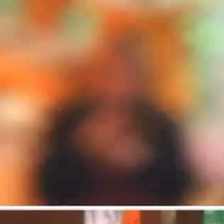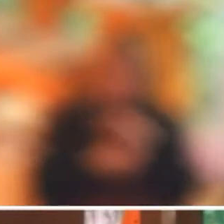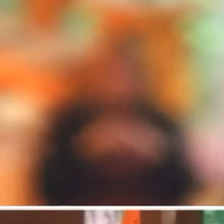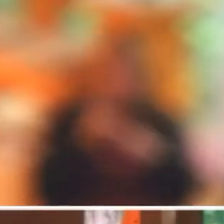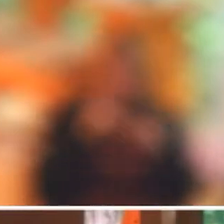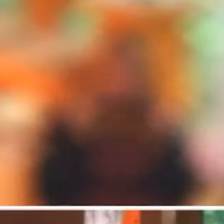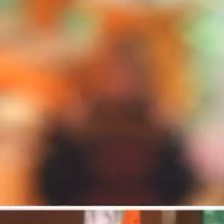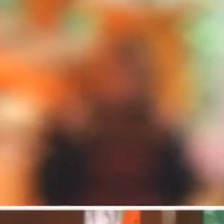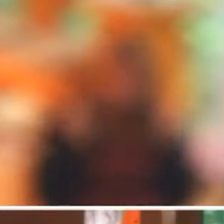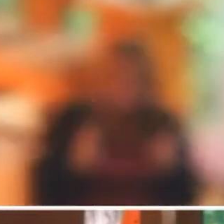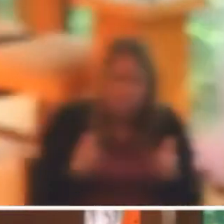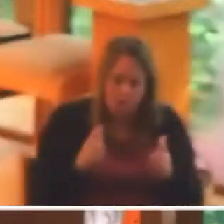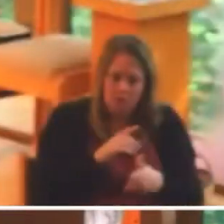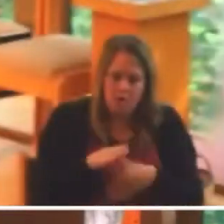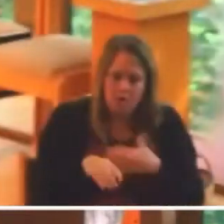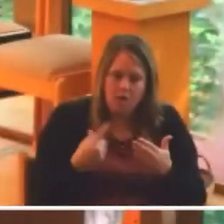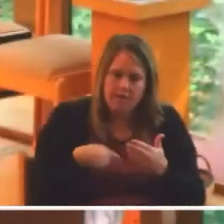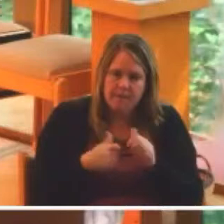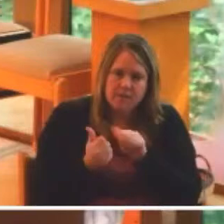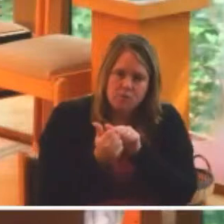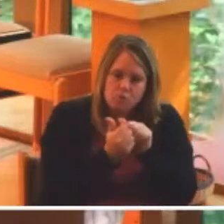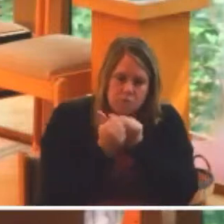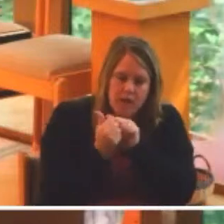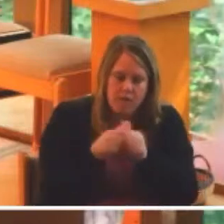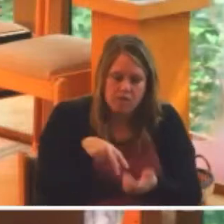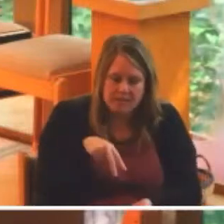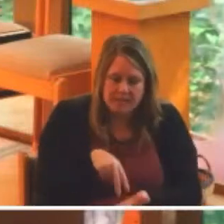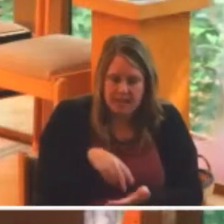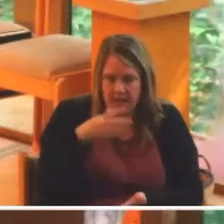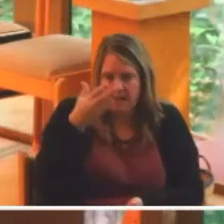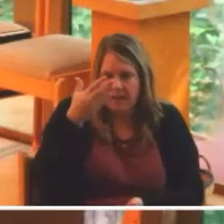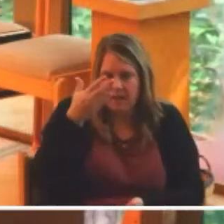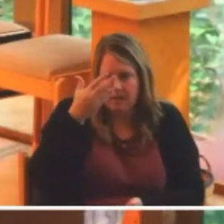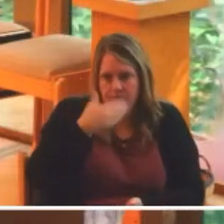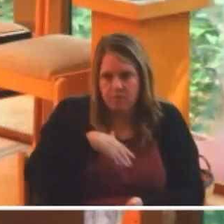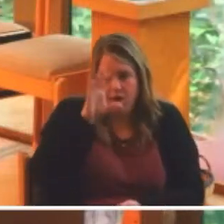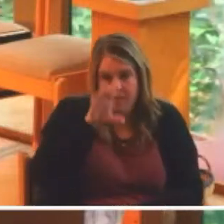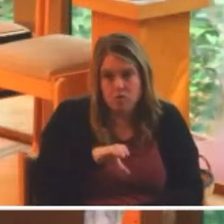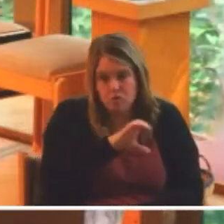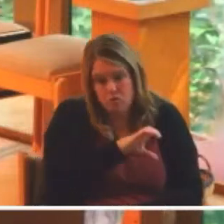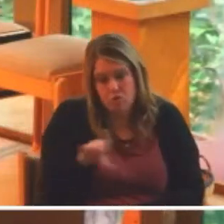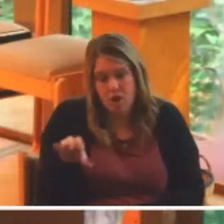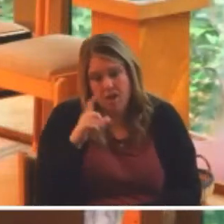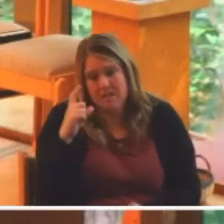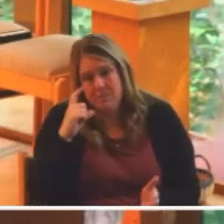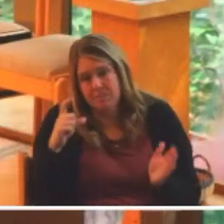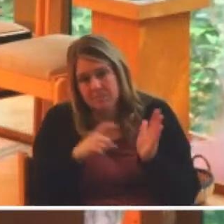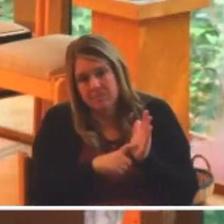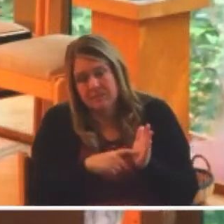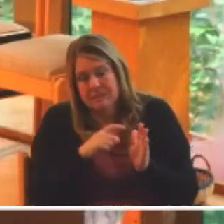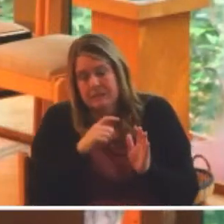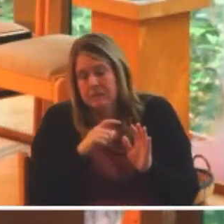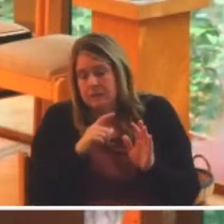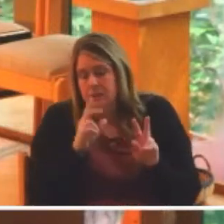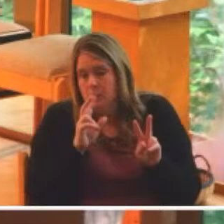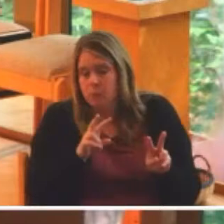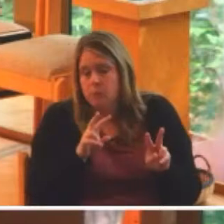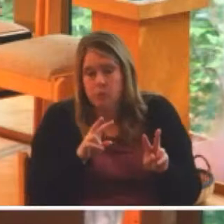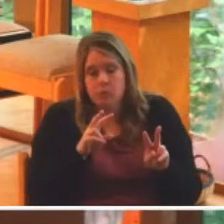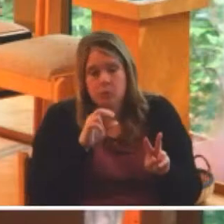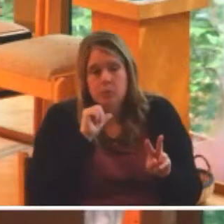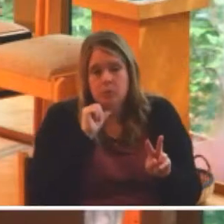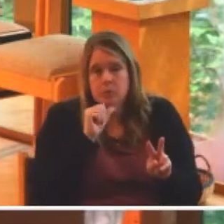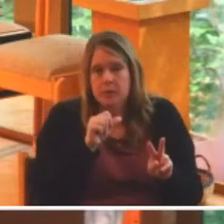All in this together, standing at the foot of the cross, bearing witness to the unthinkable, and yet still believing, still hoping against hope,